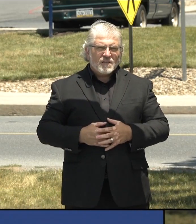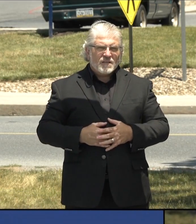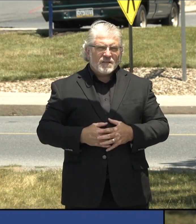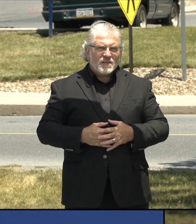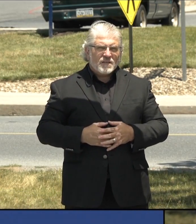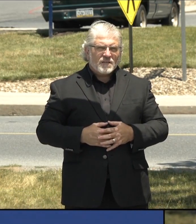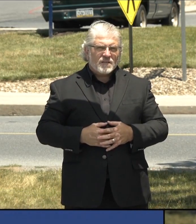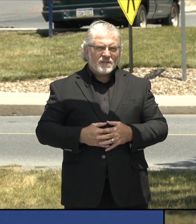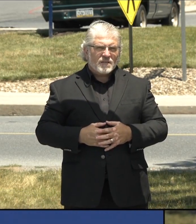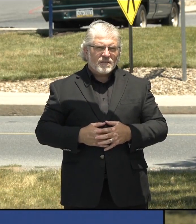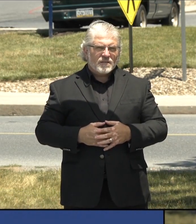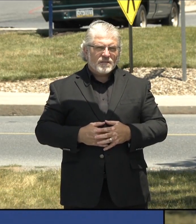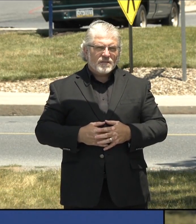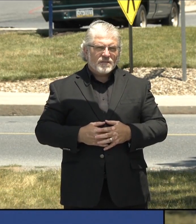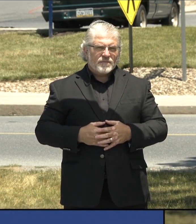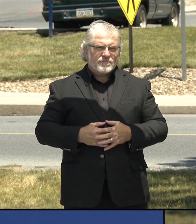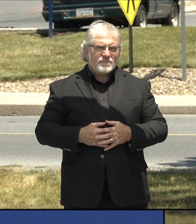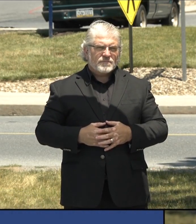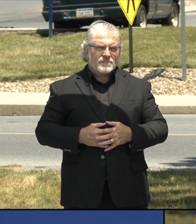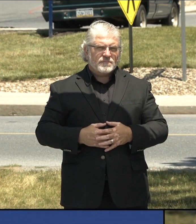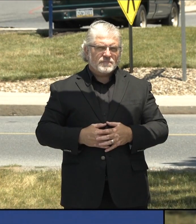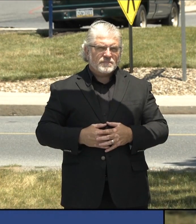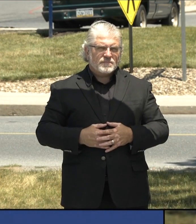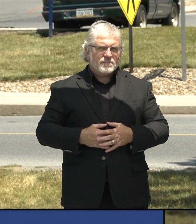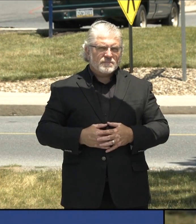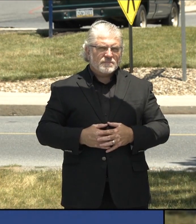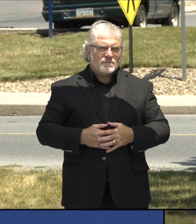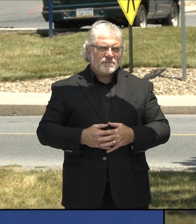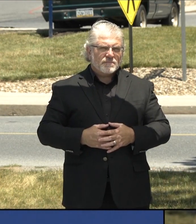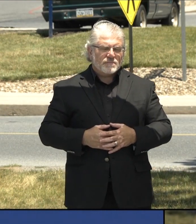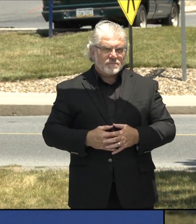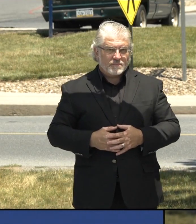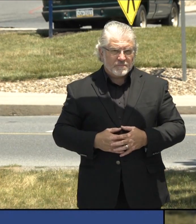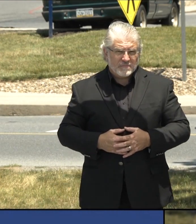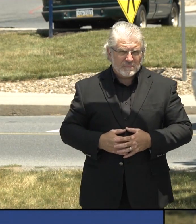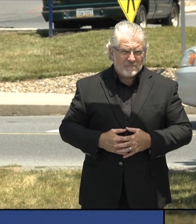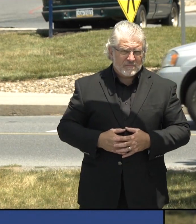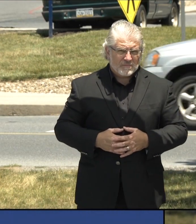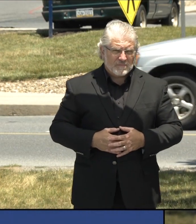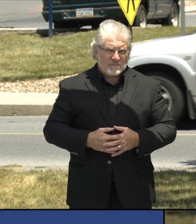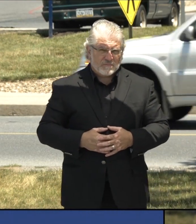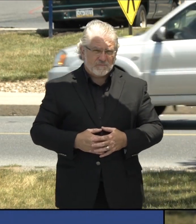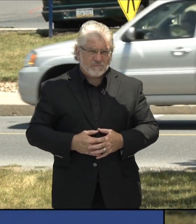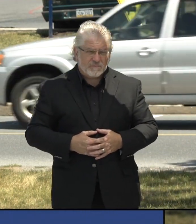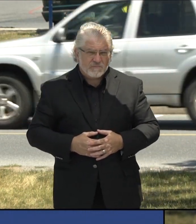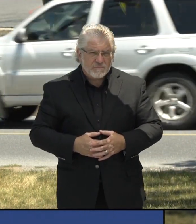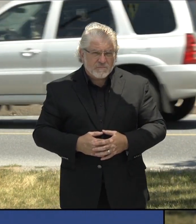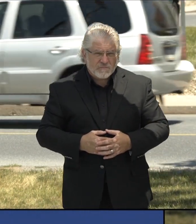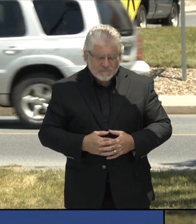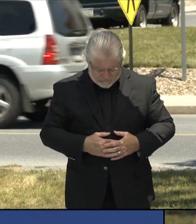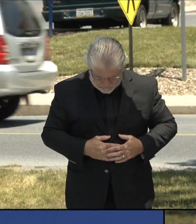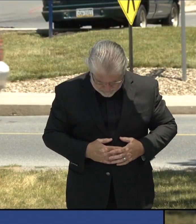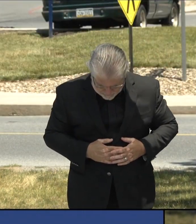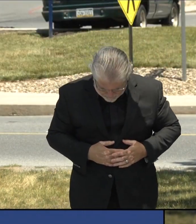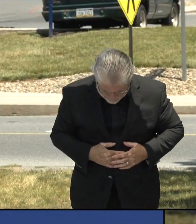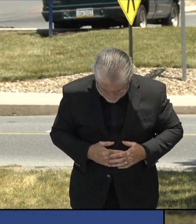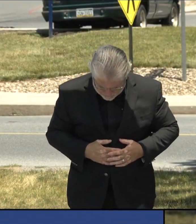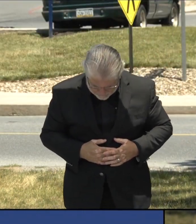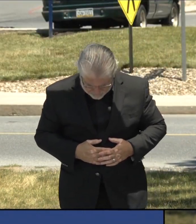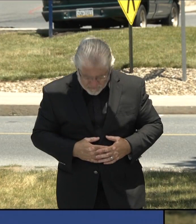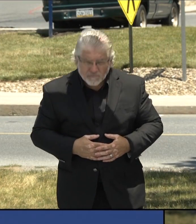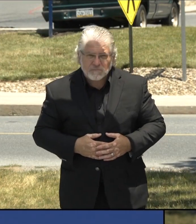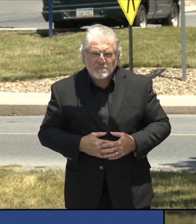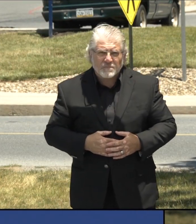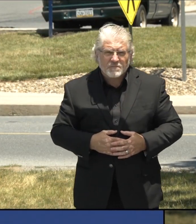what people should make of that? I mean, does it suggest to you the possibility that the disease is becoming less